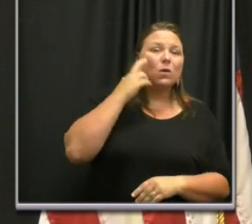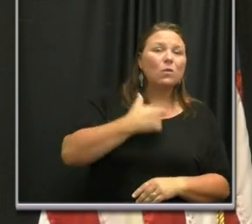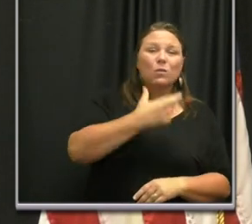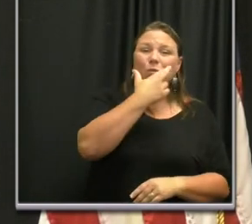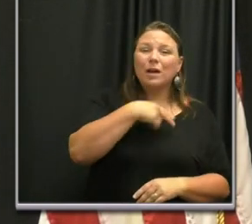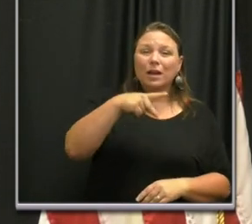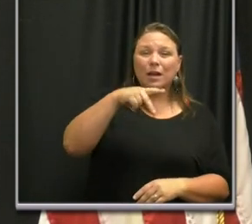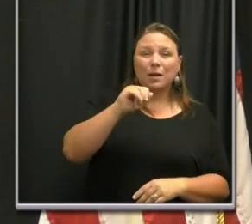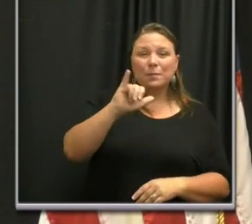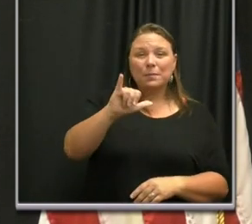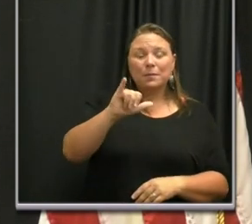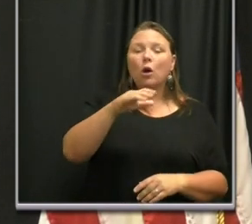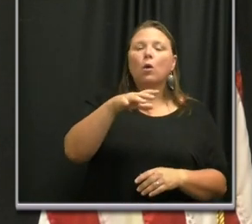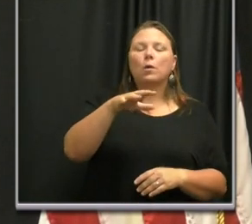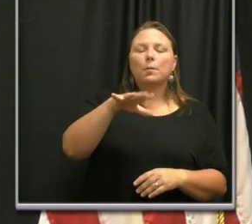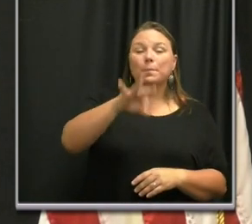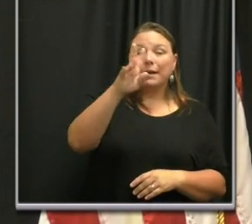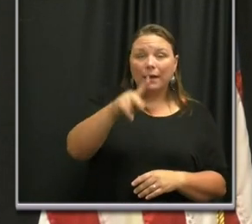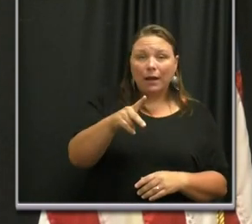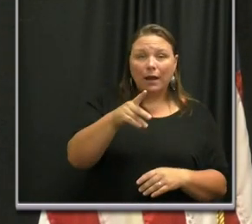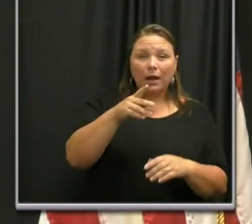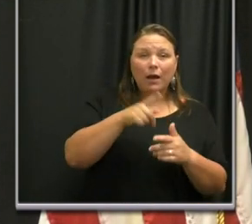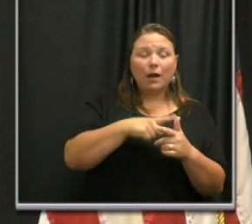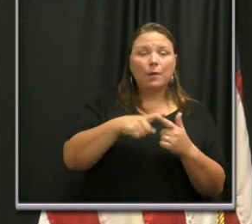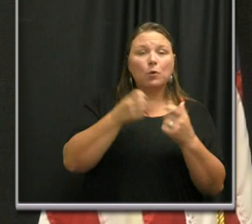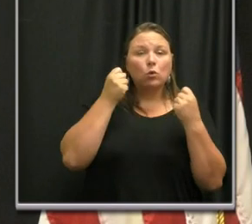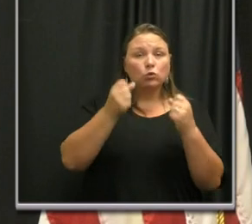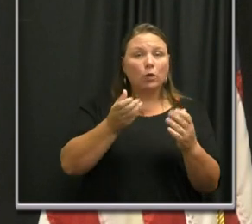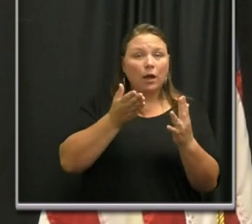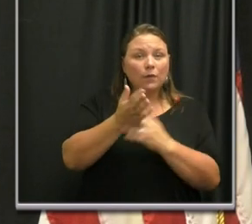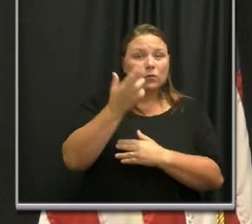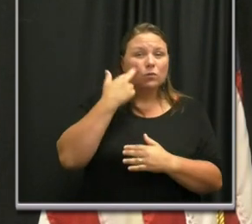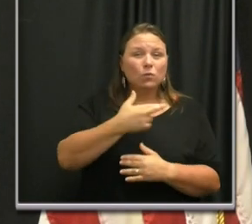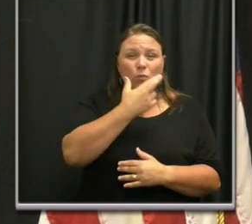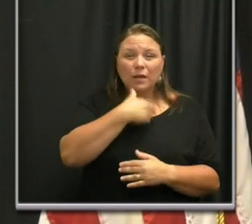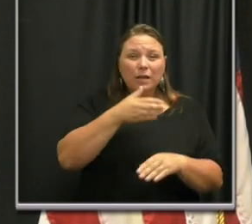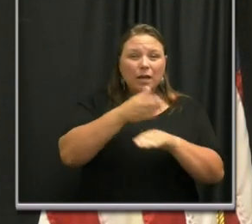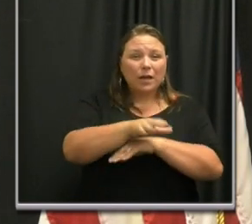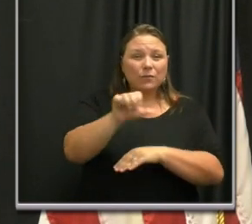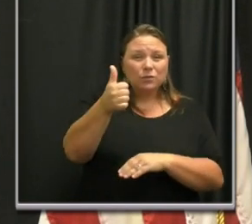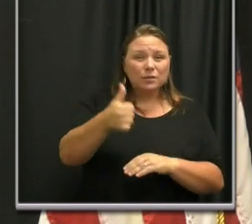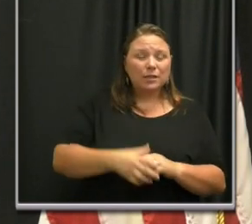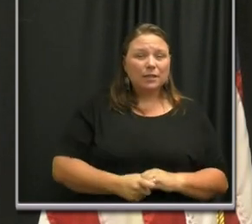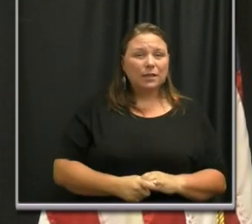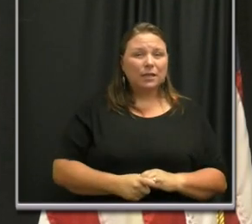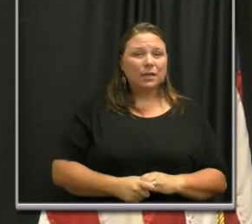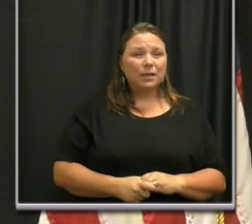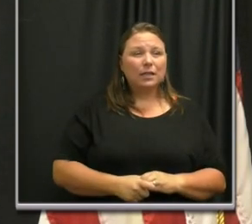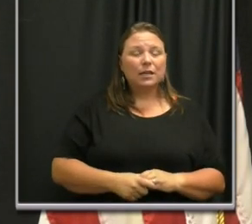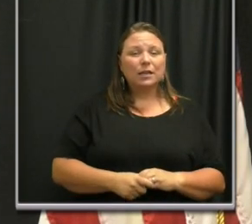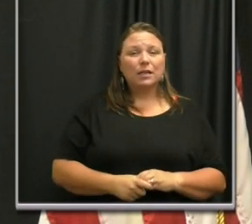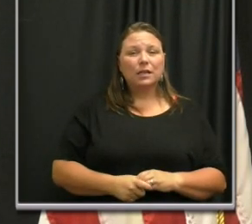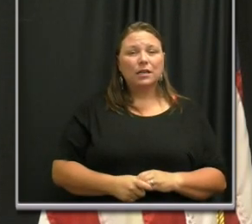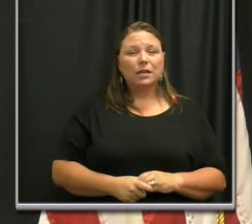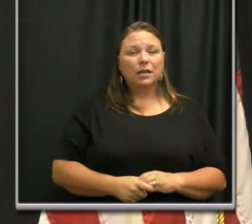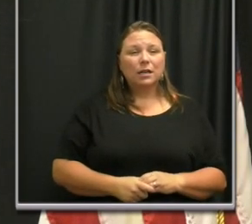takeout after 10 p.m. or drive-through restaurants after 10 p.m.? Basically,